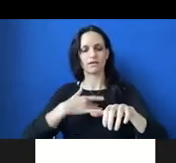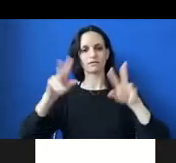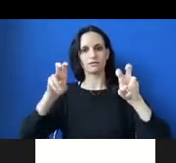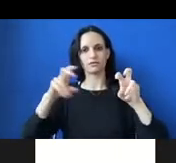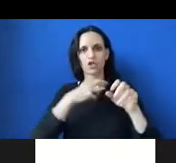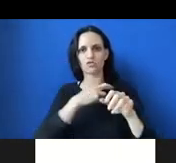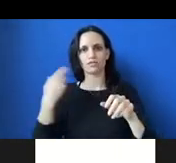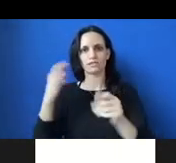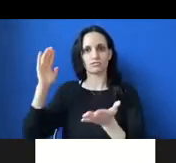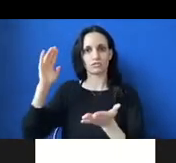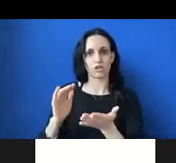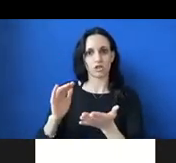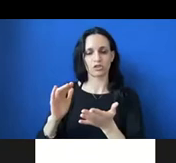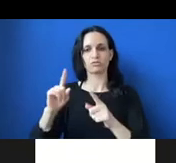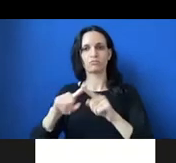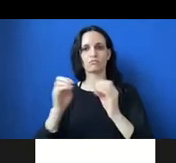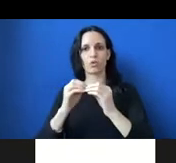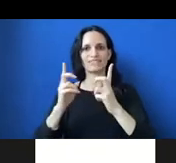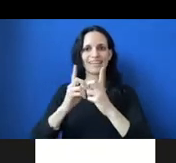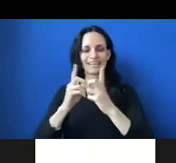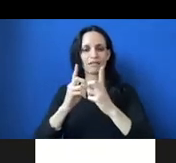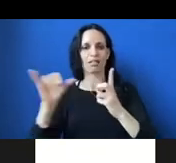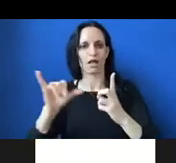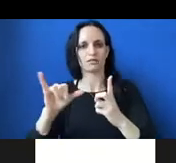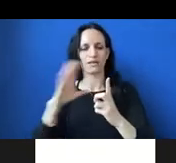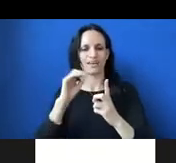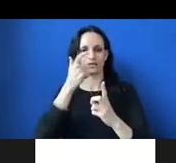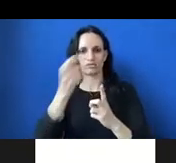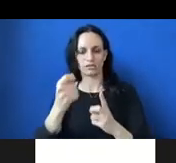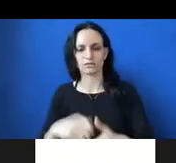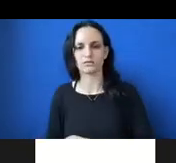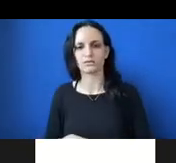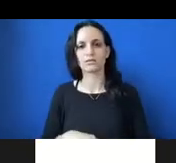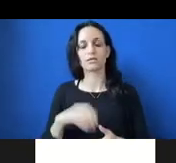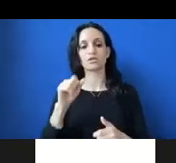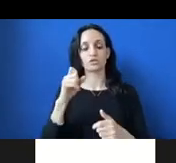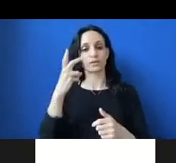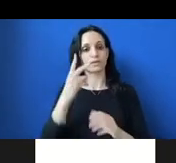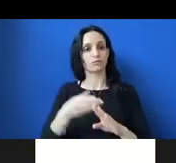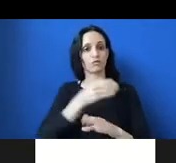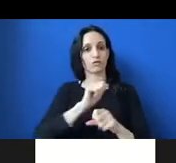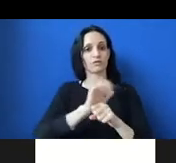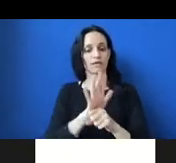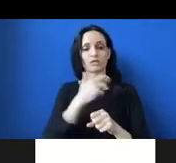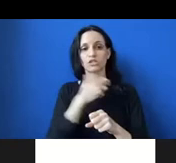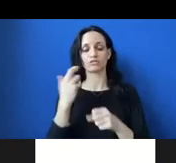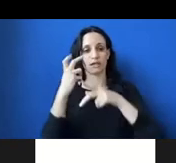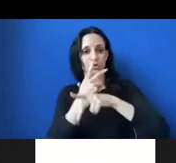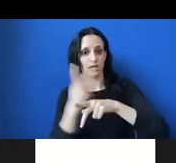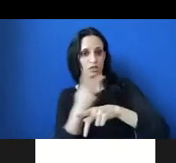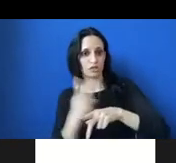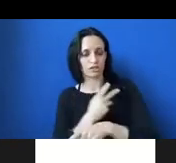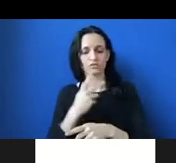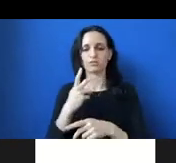reductionist, but is more dady and interesting. Um, so as you can see, before the pandemic, these risk calculations, their assessments